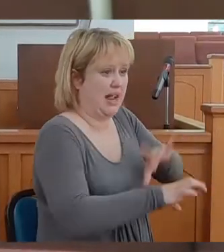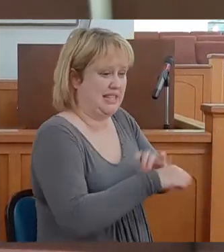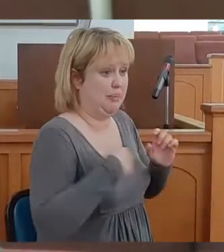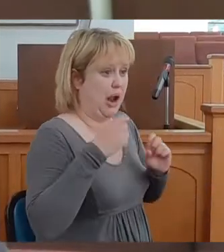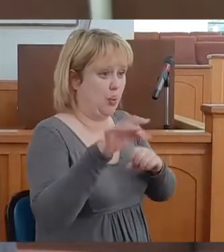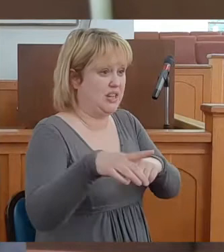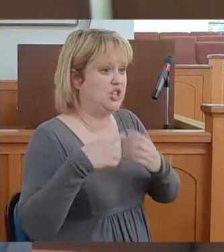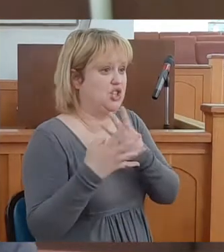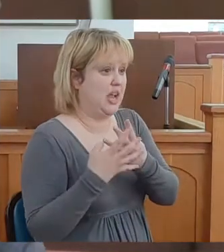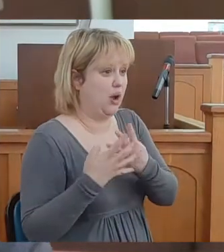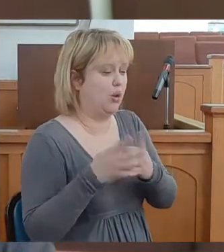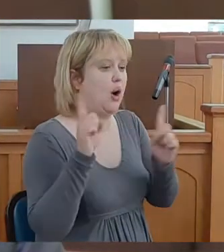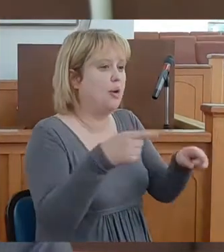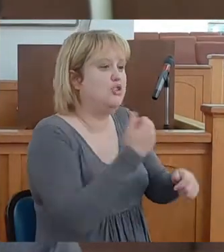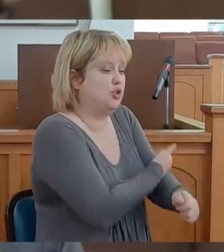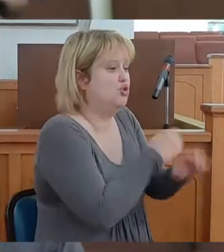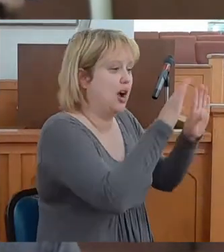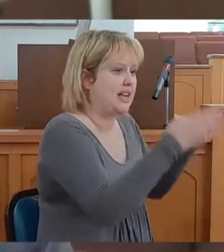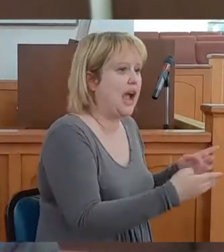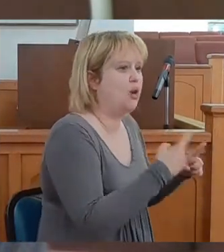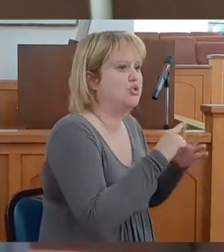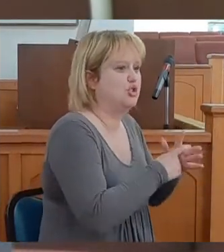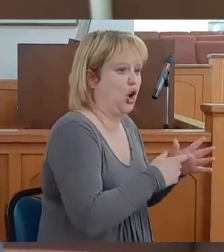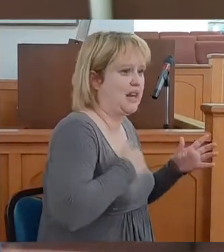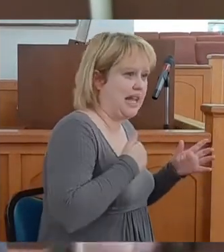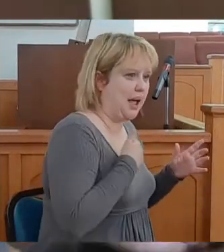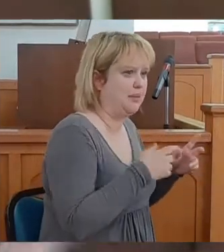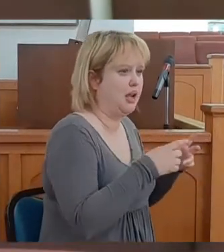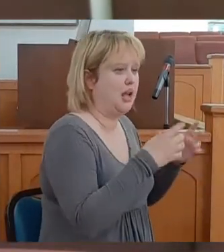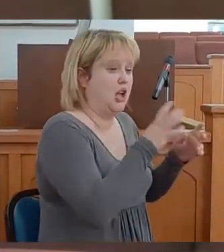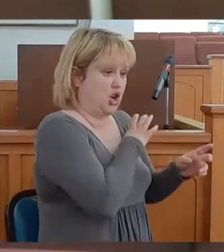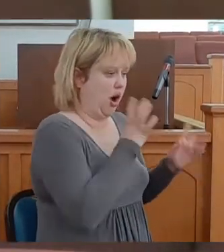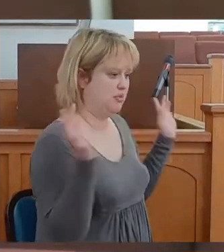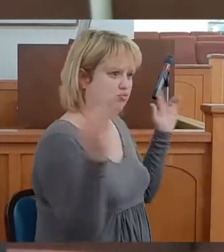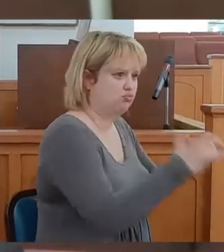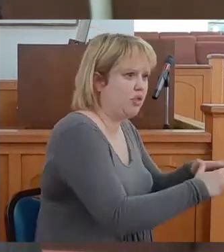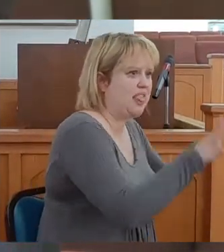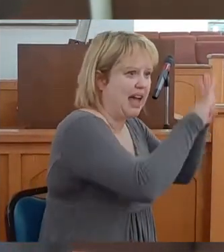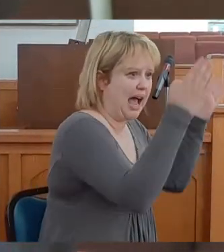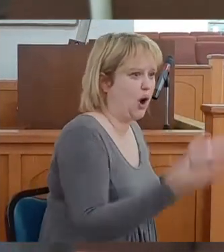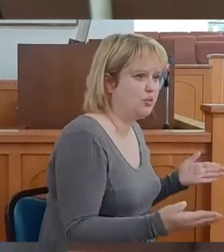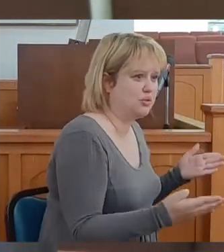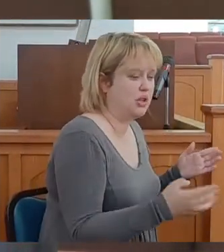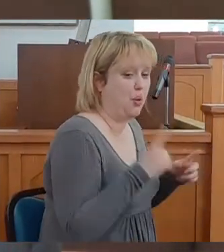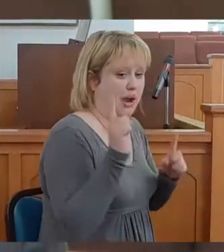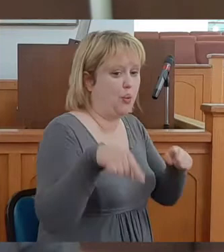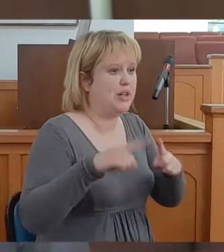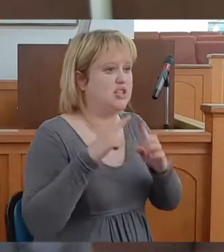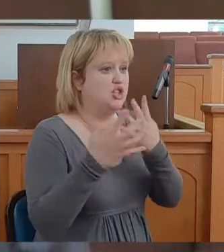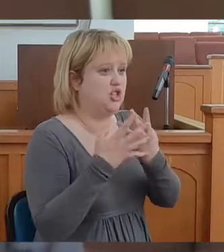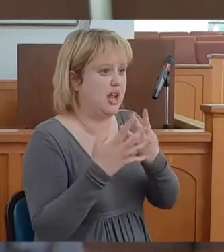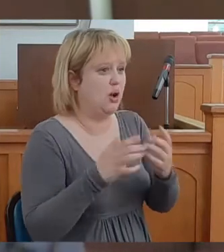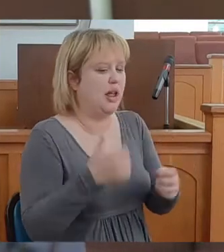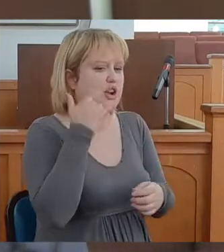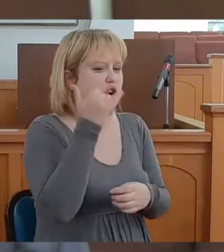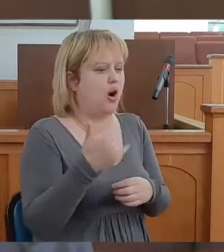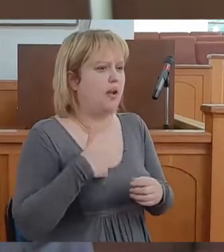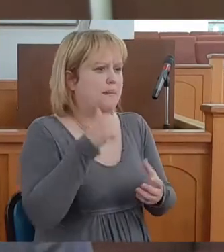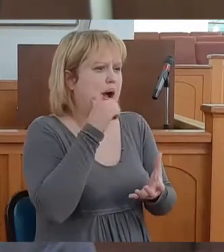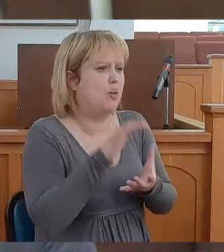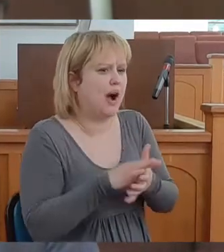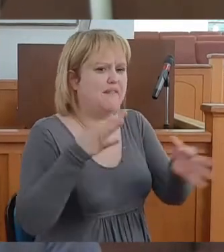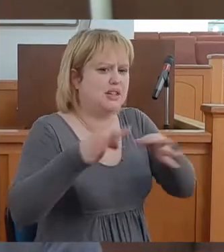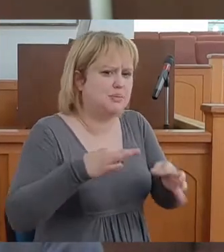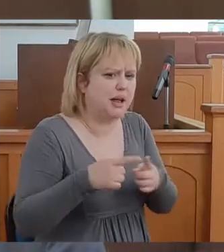I went to a drug house, started gambling. The place got raided. Then when I got in jail, I called my wife to